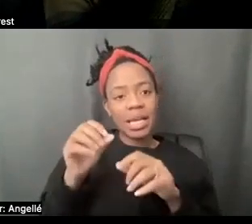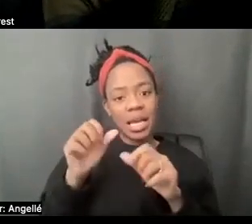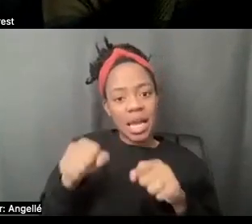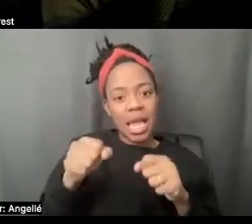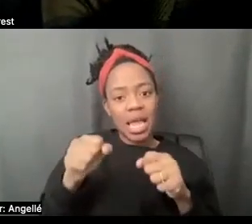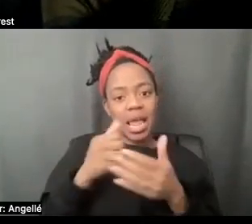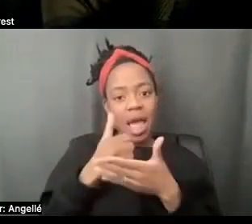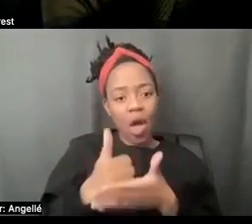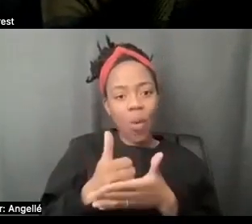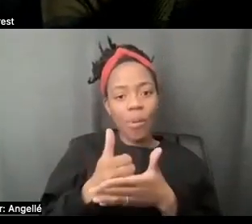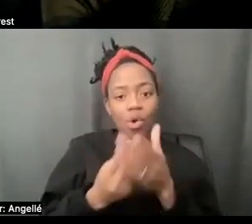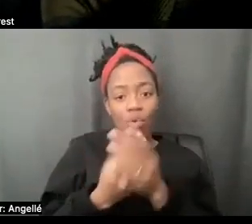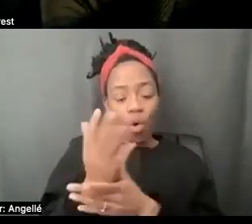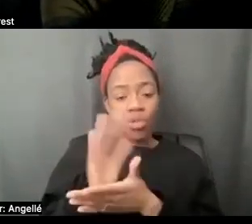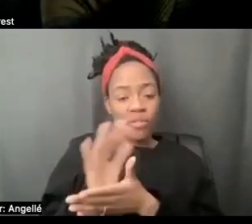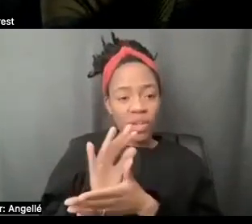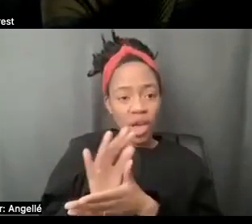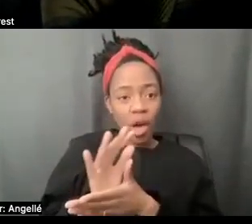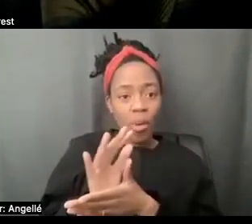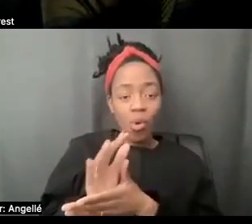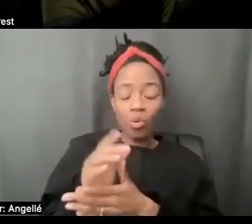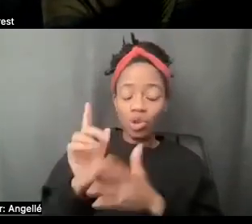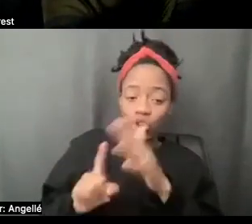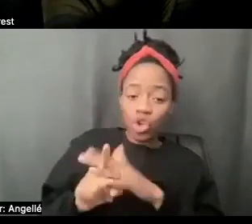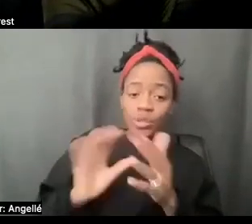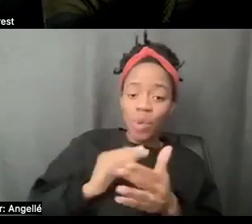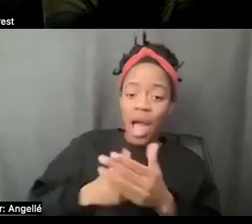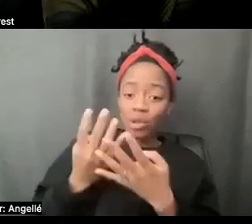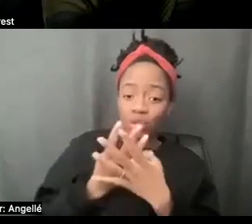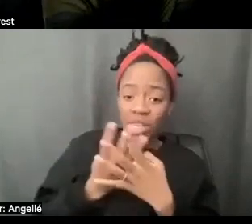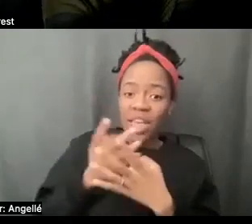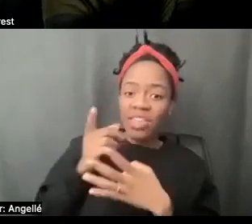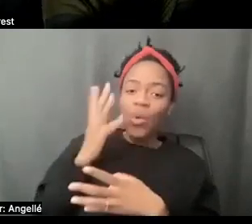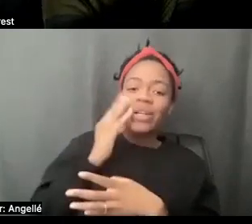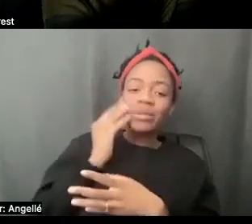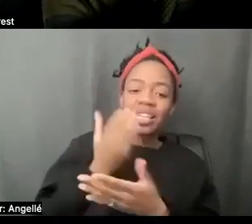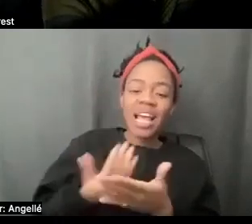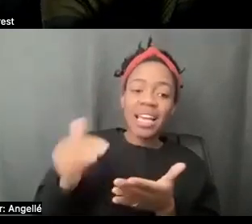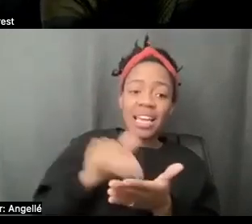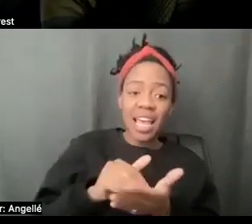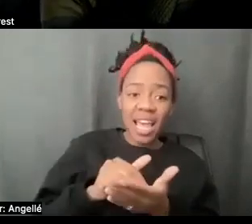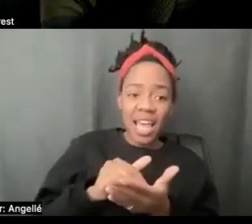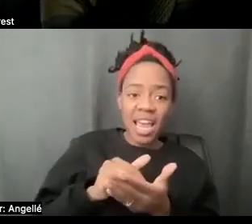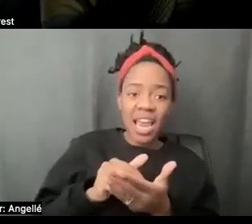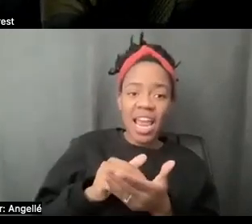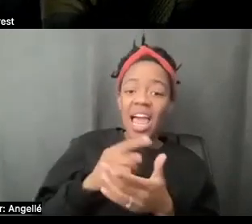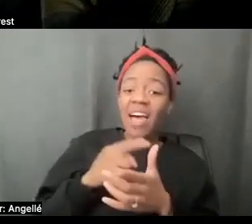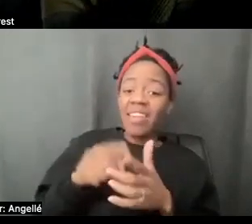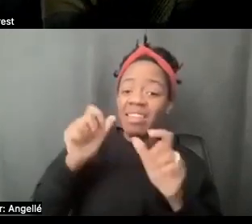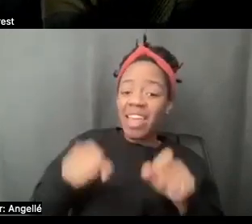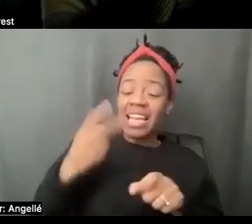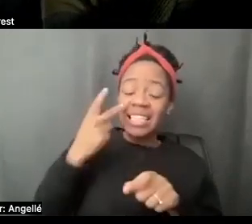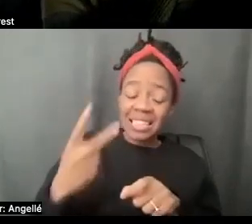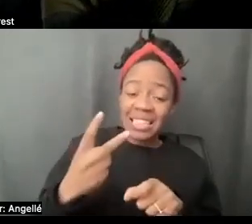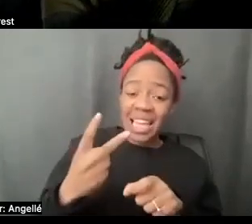level will be at our Park City screening, they're going to experience that again as well. And then they will really see the absolute